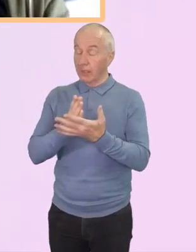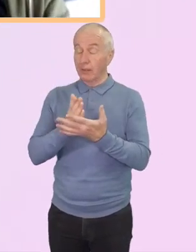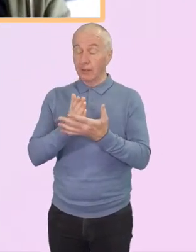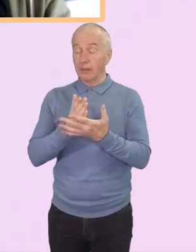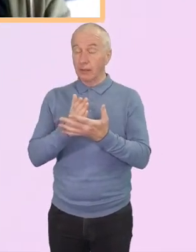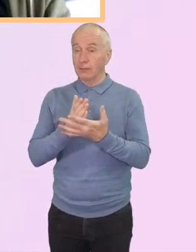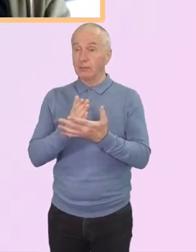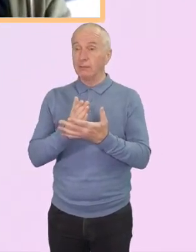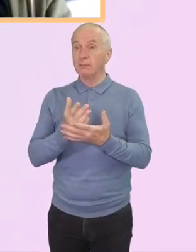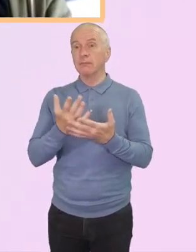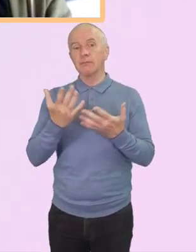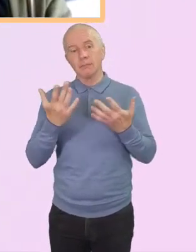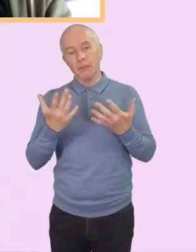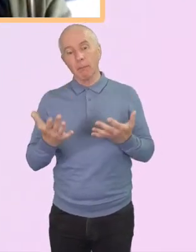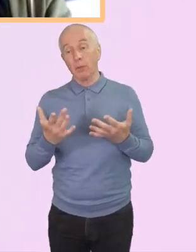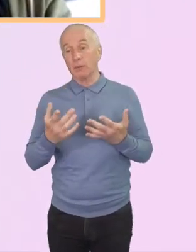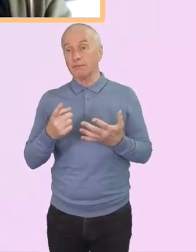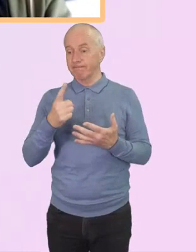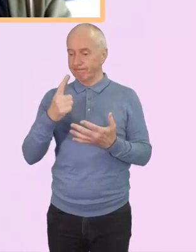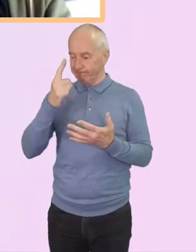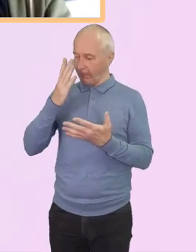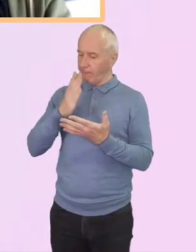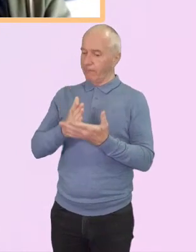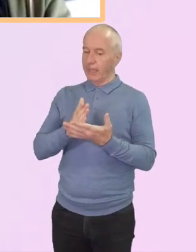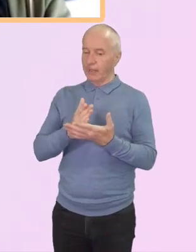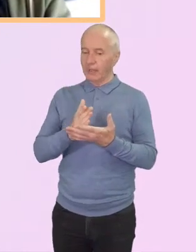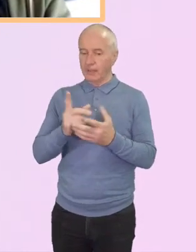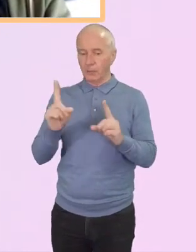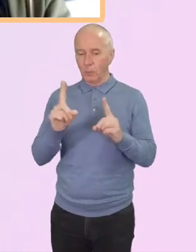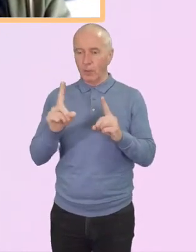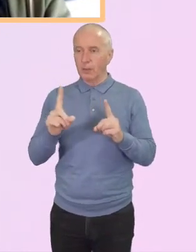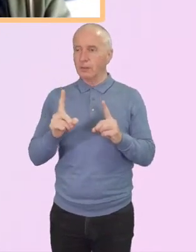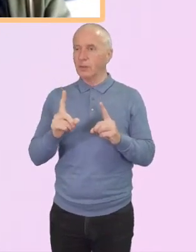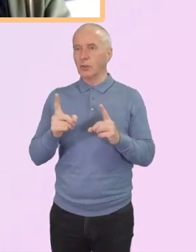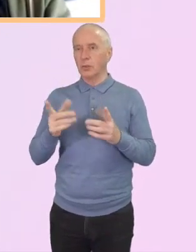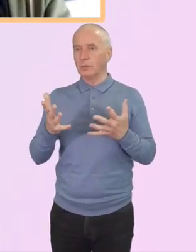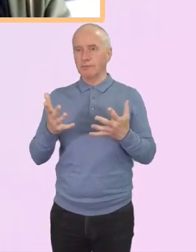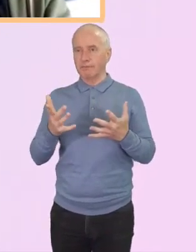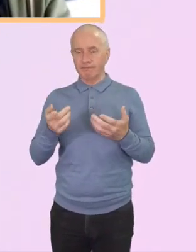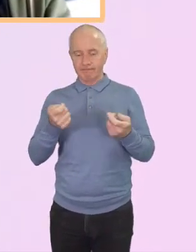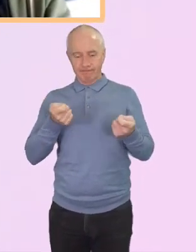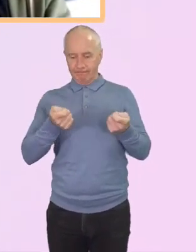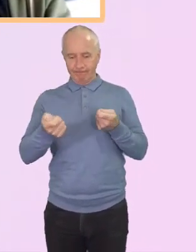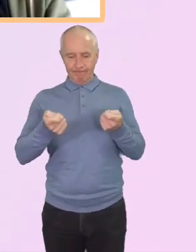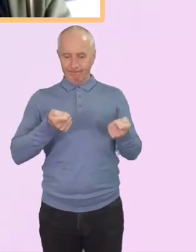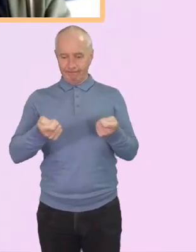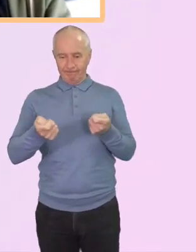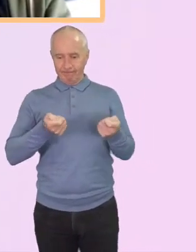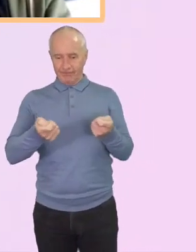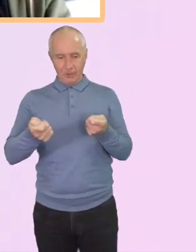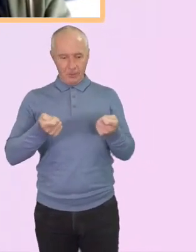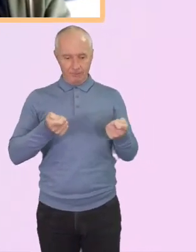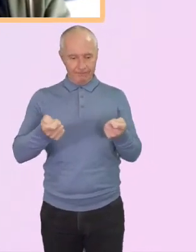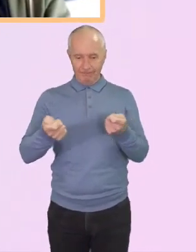but it was a faith that was designed to keep them in quiescence and without